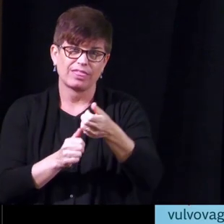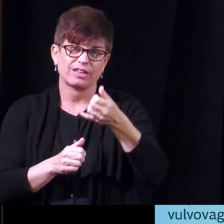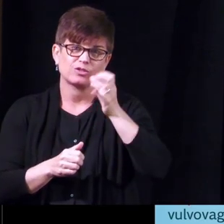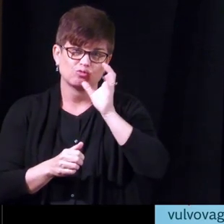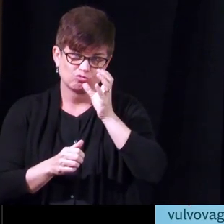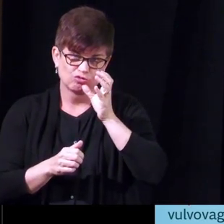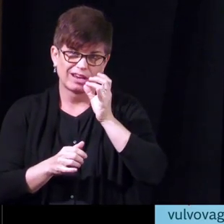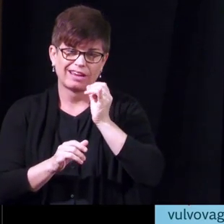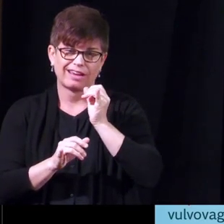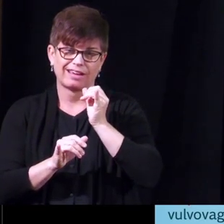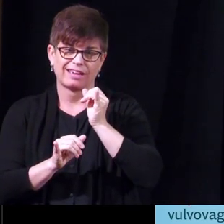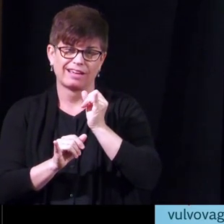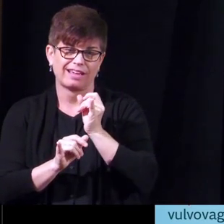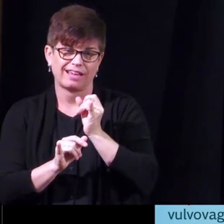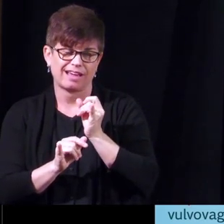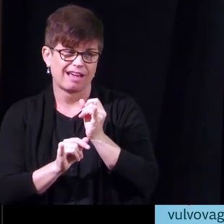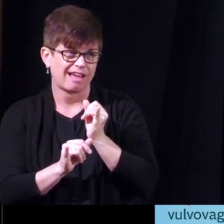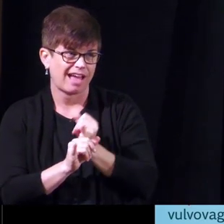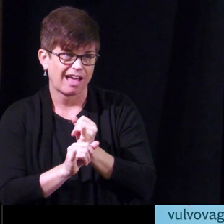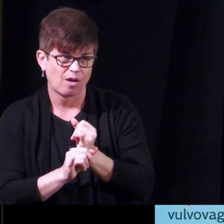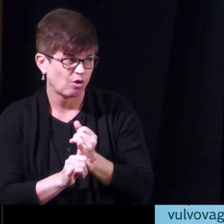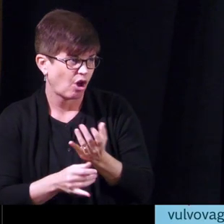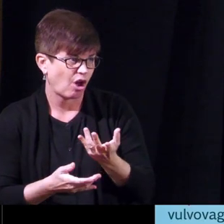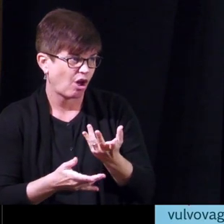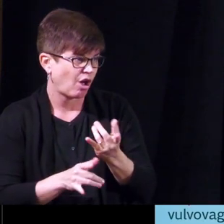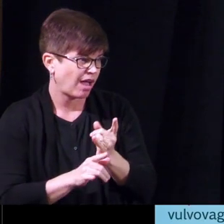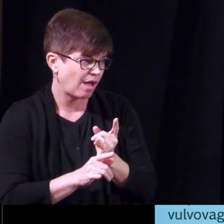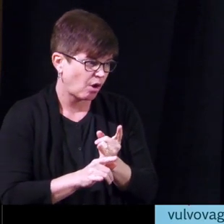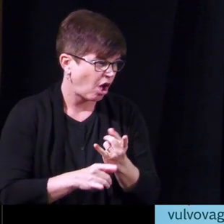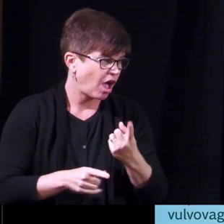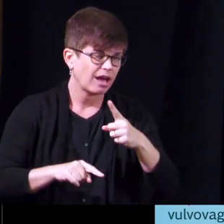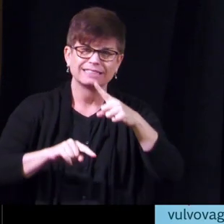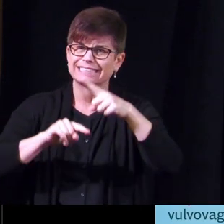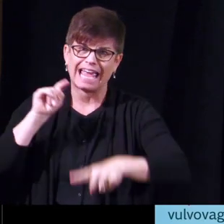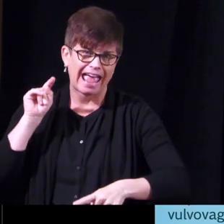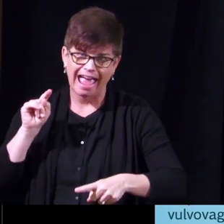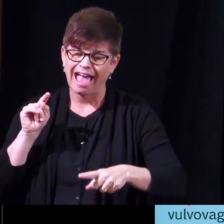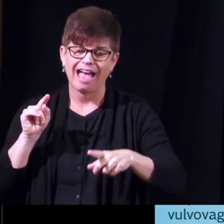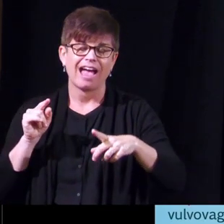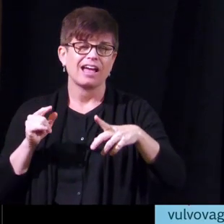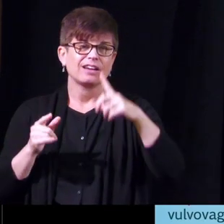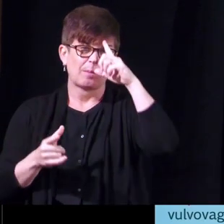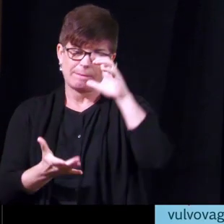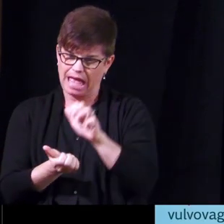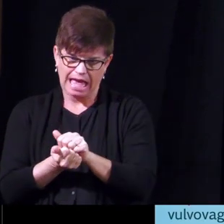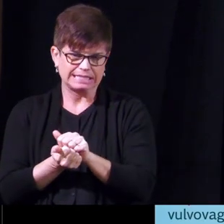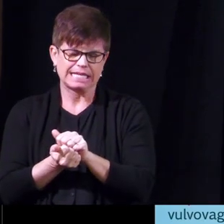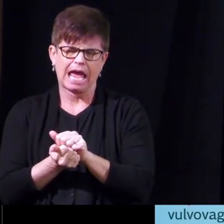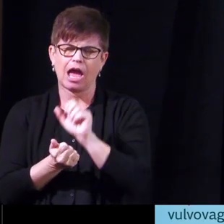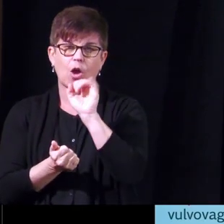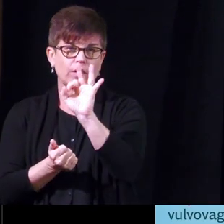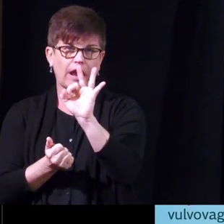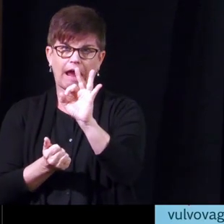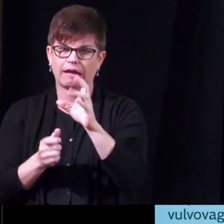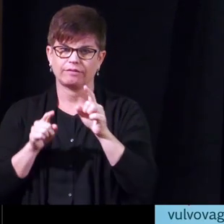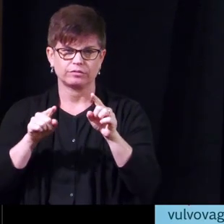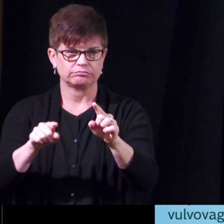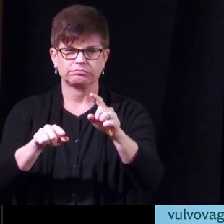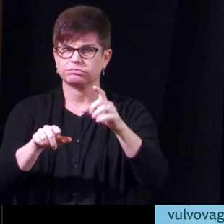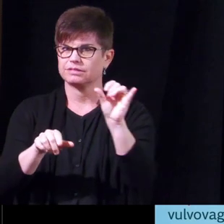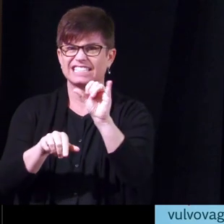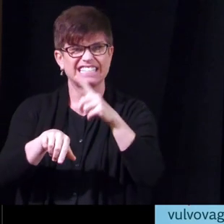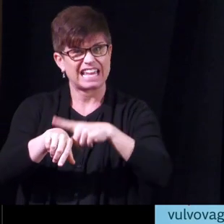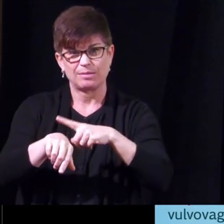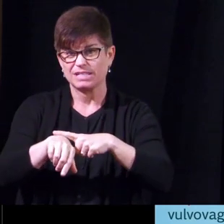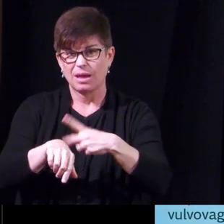had uh passed out uh if it's taken anywhere around the time of alcohol and as far as i know alcohol has always been involved in every